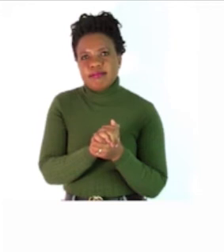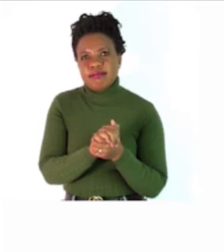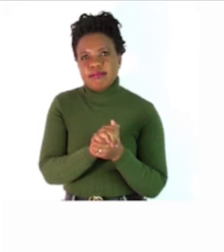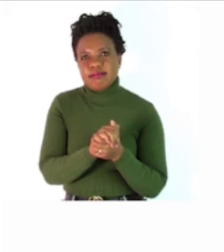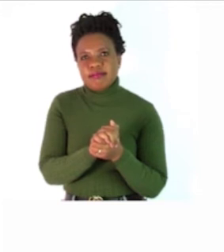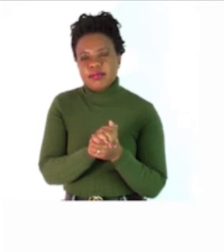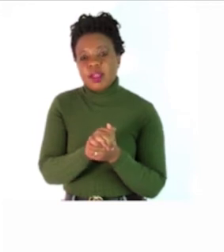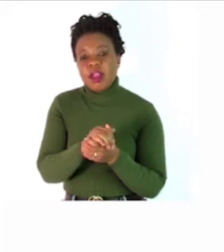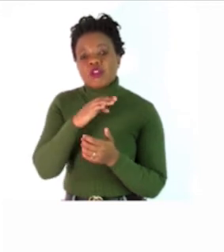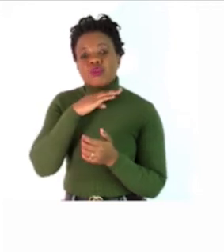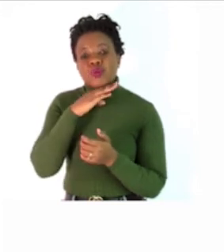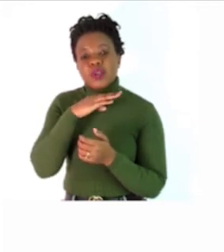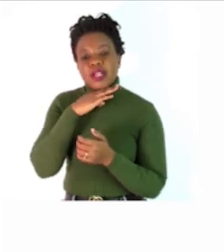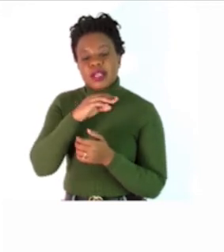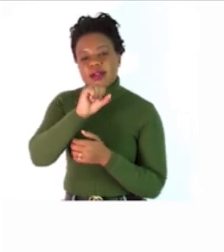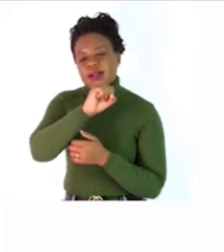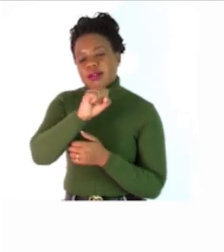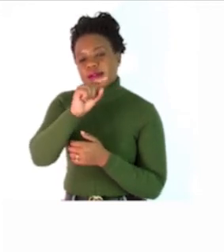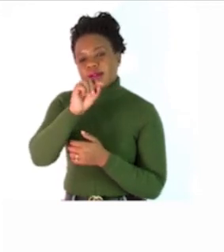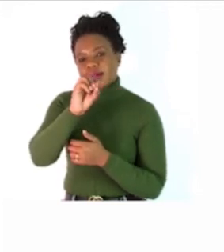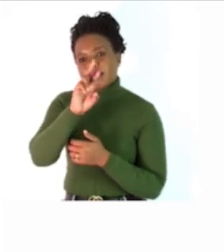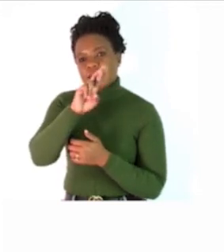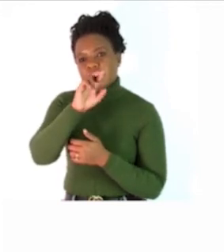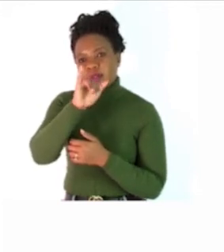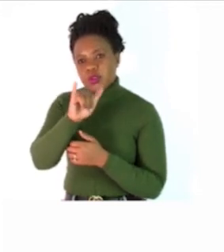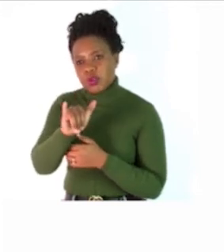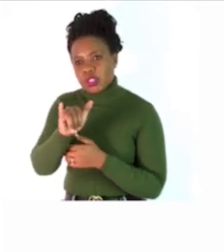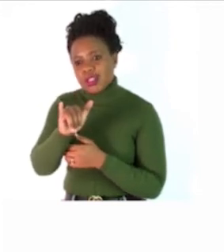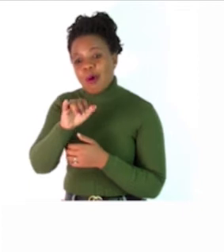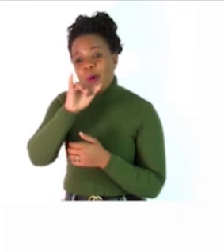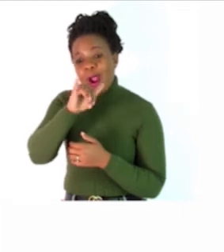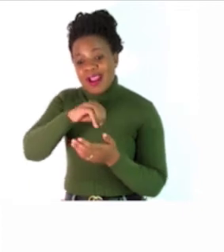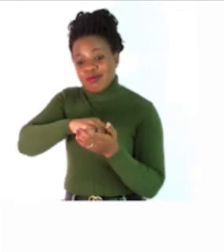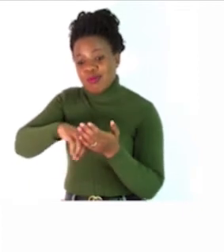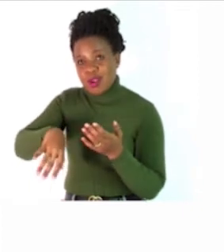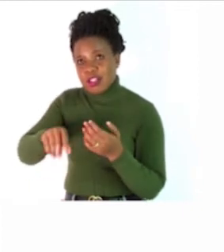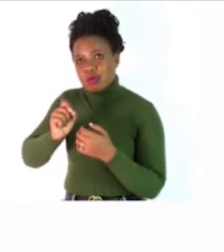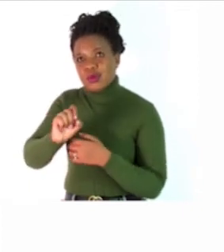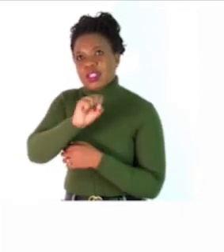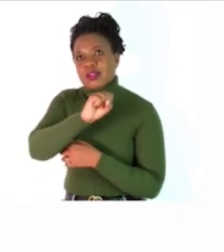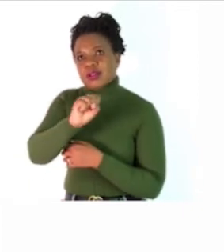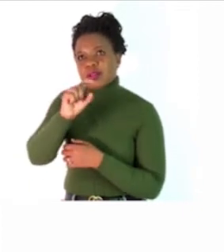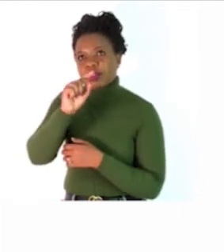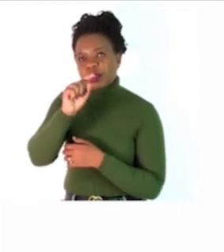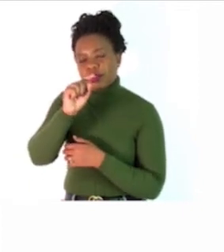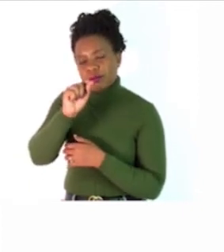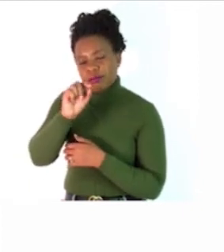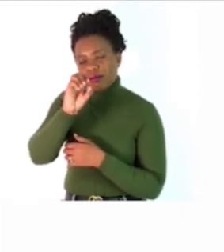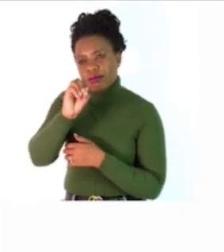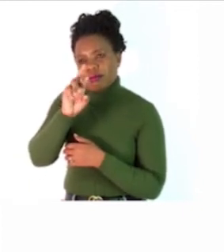stories story stories that's rule number seven throw away the y